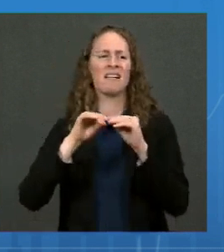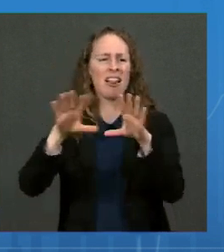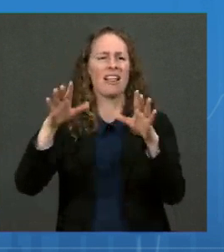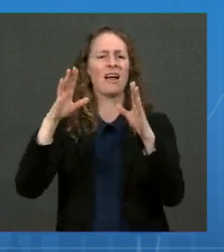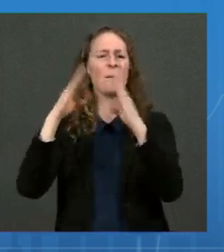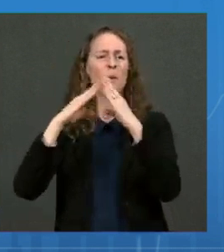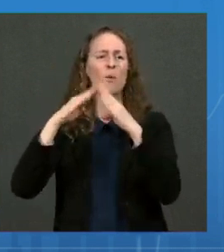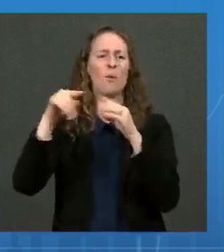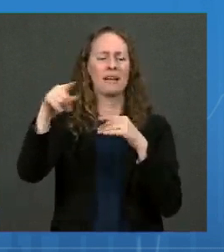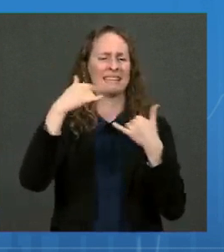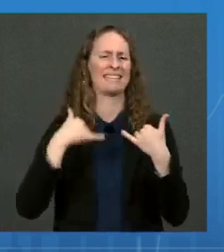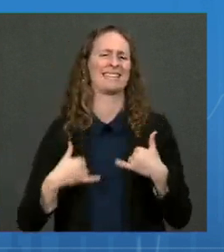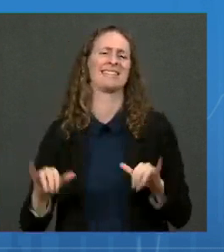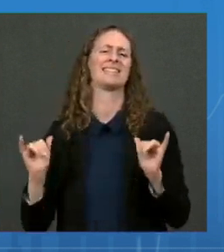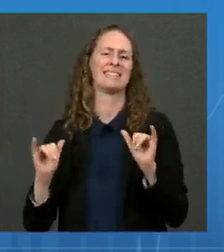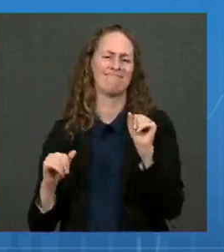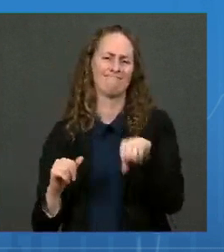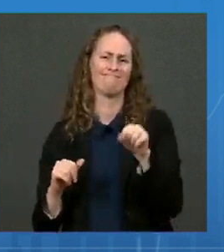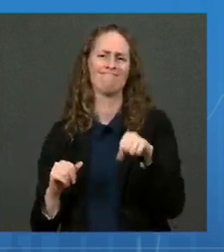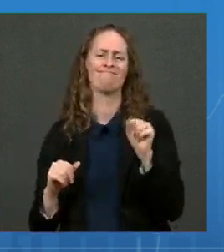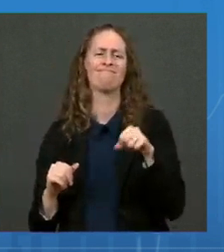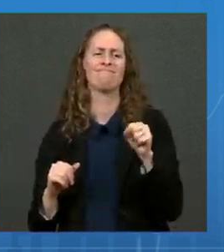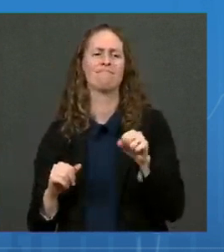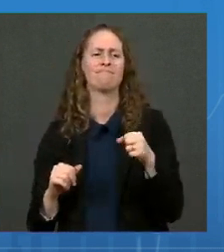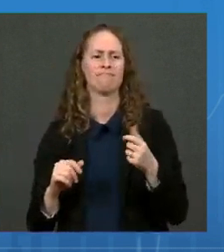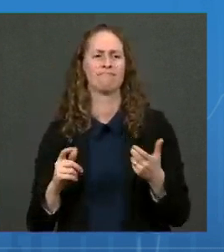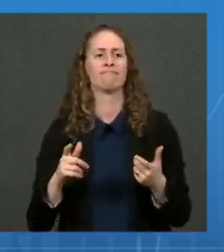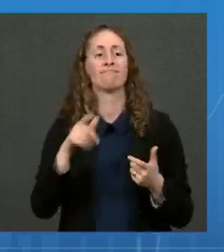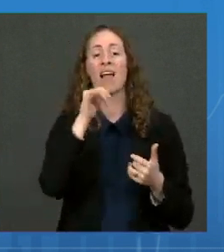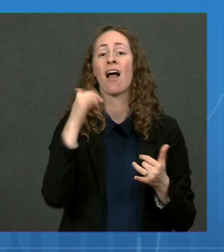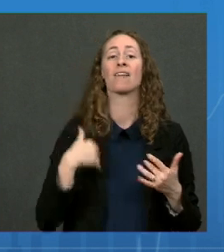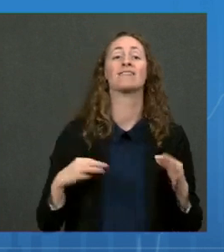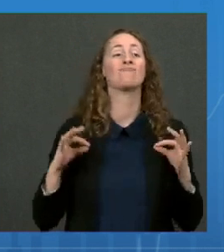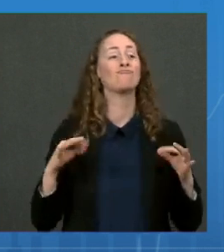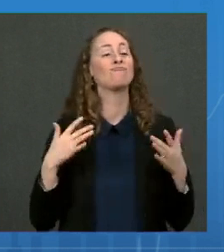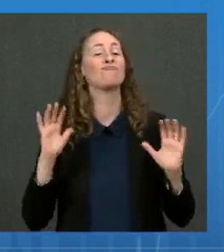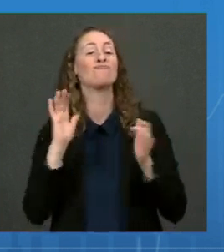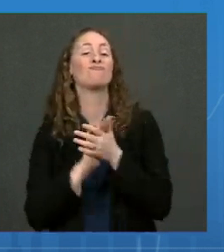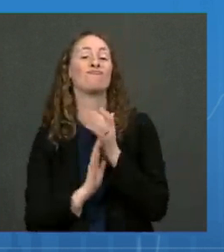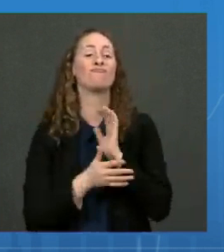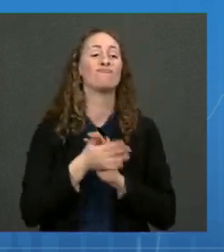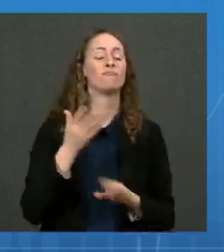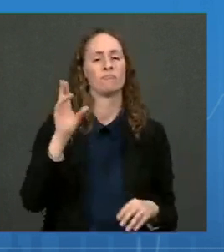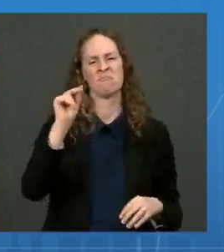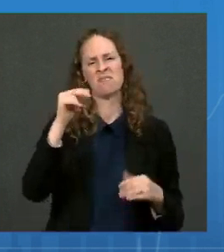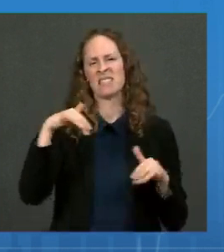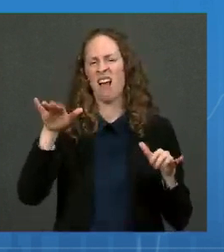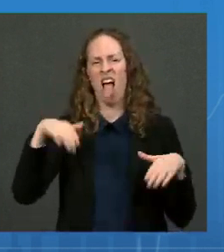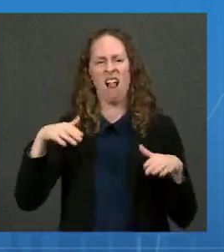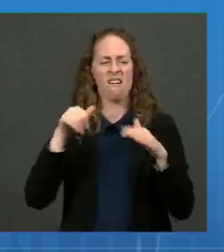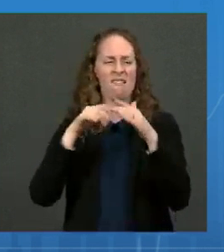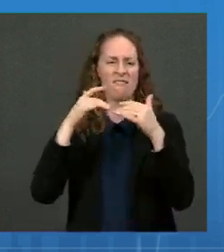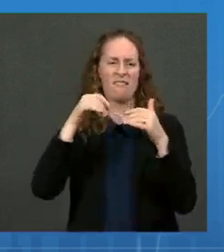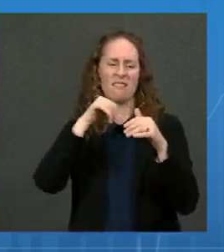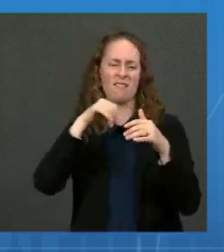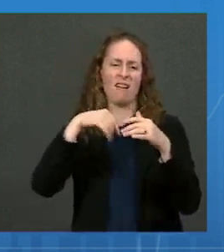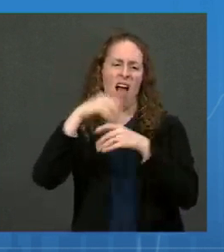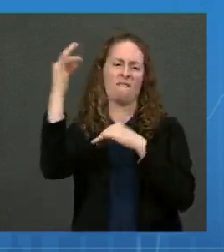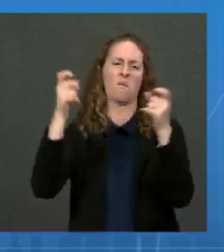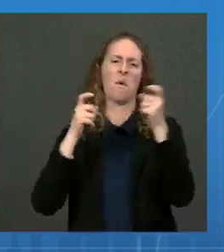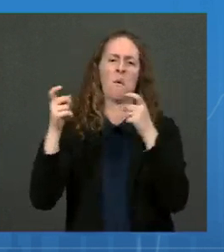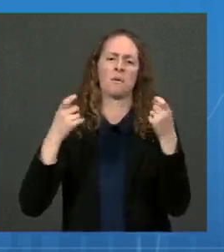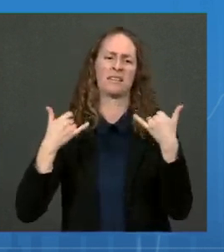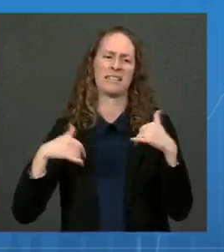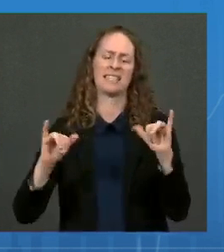certainly not at a place where our cases are in a control area, as Dr. Fauci noted. So we absolutely need to stay